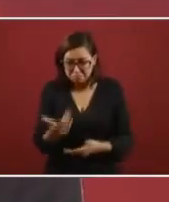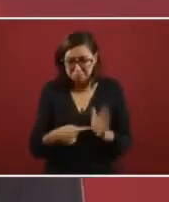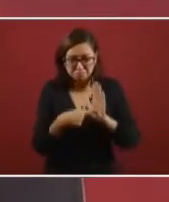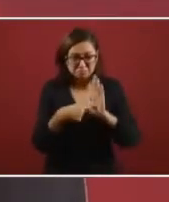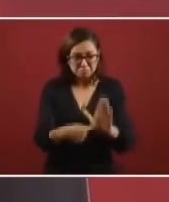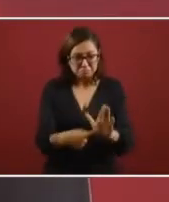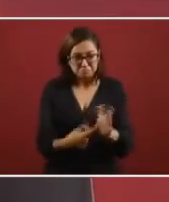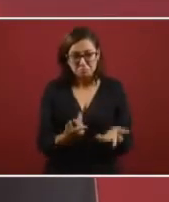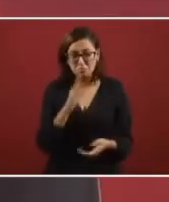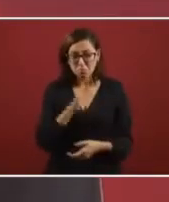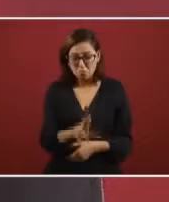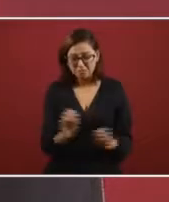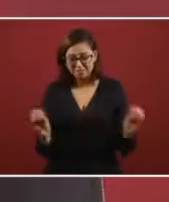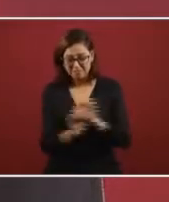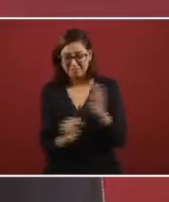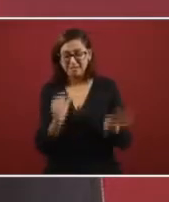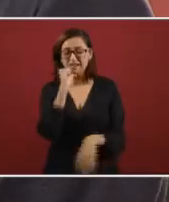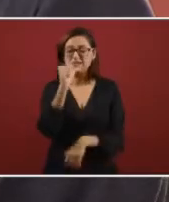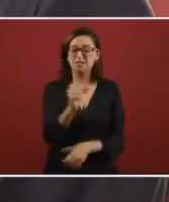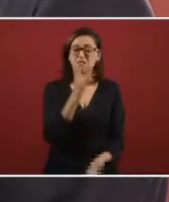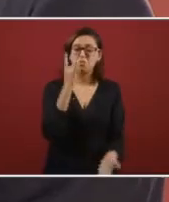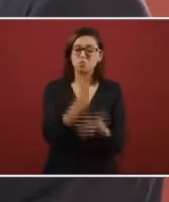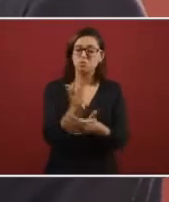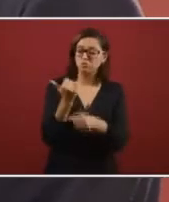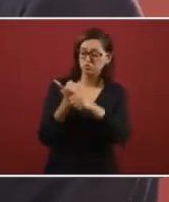result. What there was, was suffering.